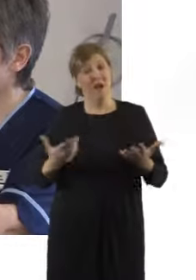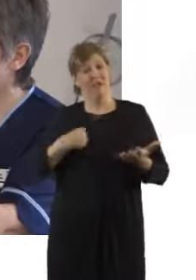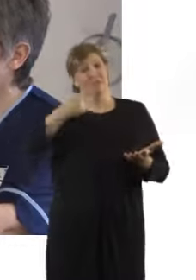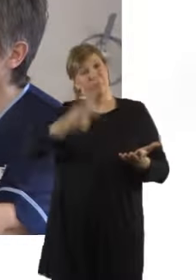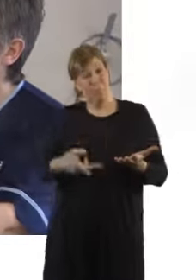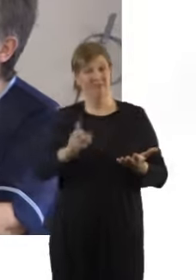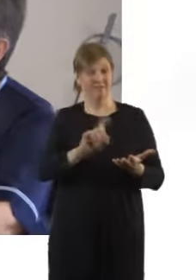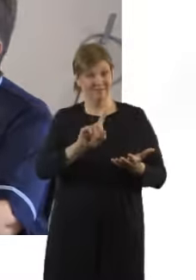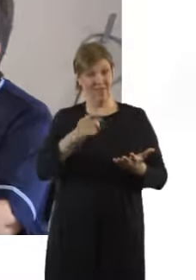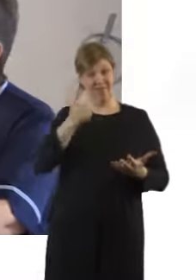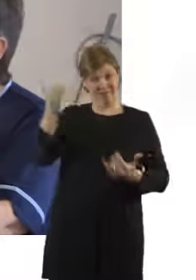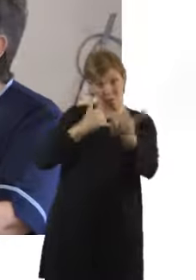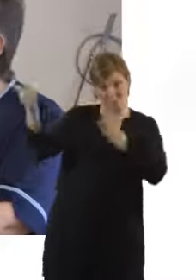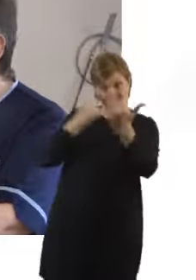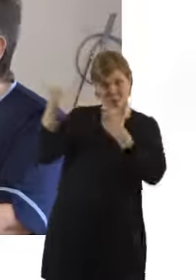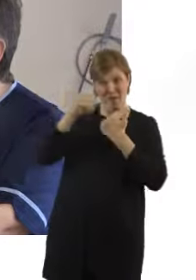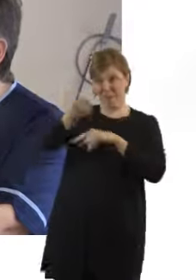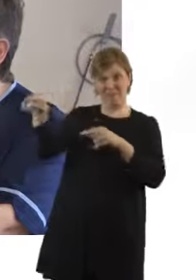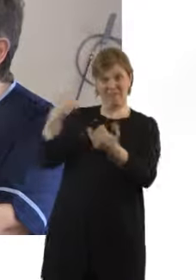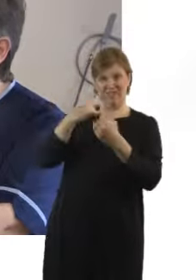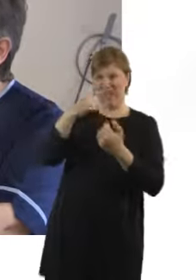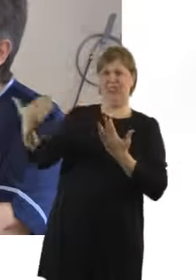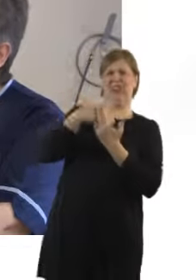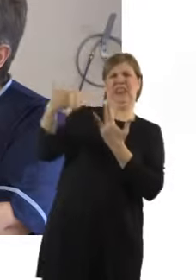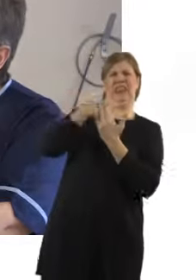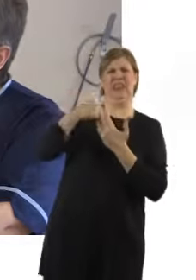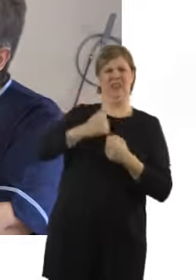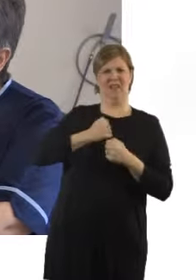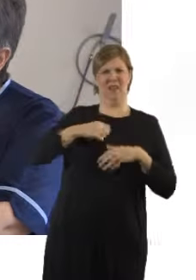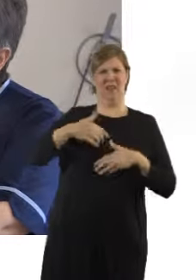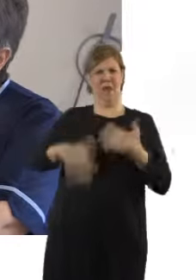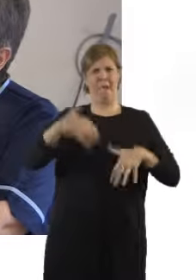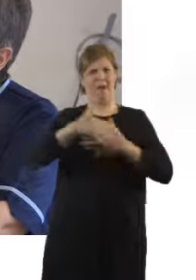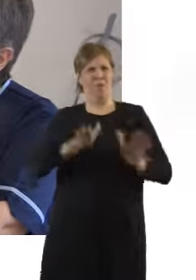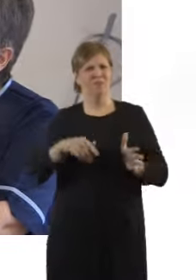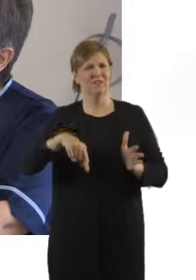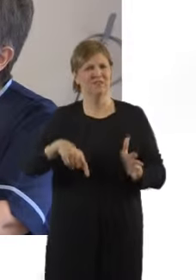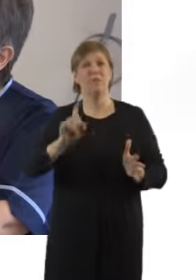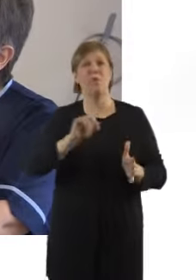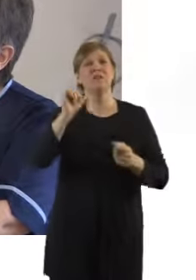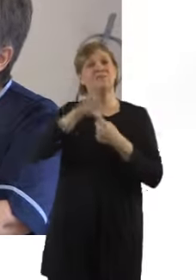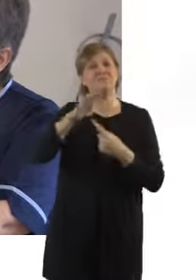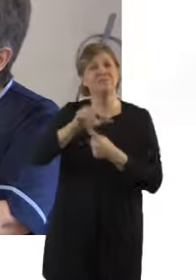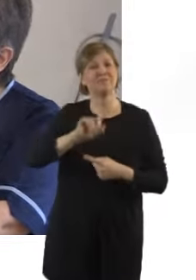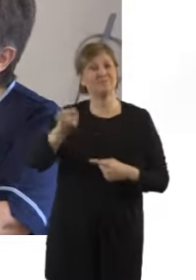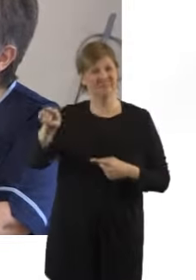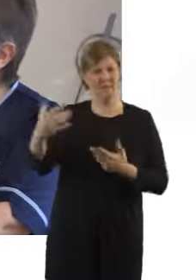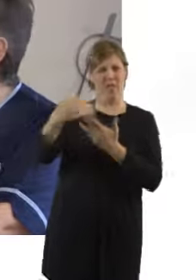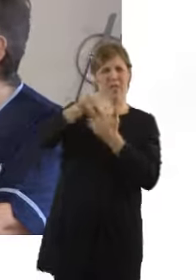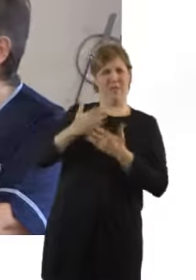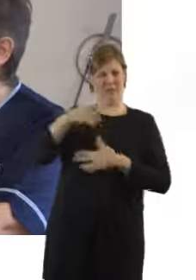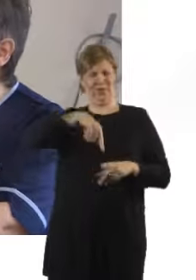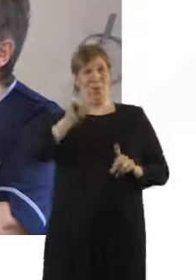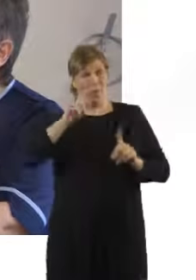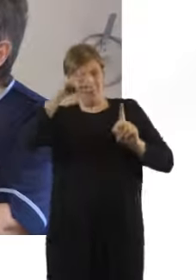world disrupt the work of labour ward. What's more important is it disrupts the hormonal level